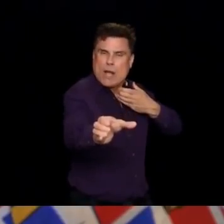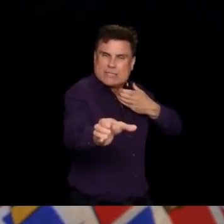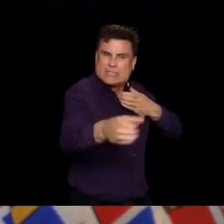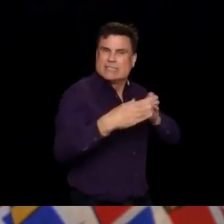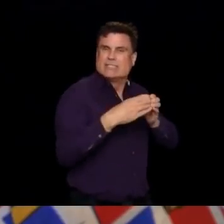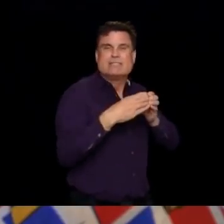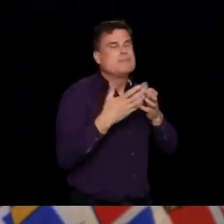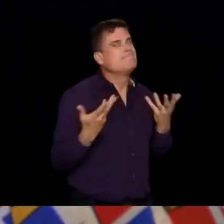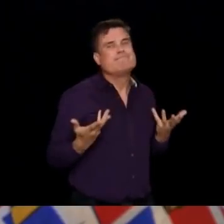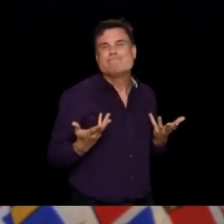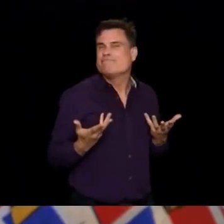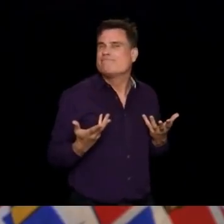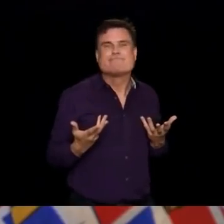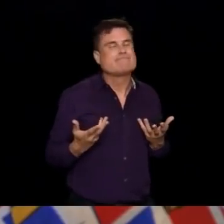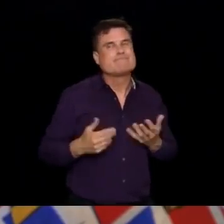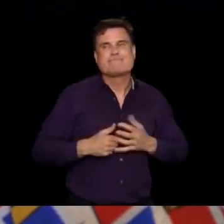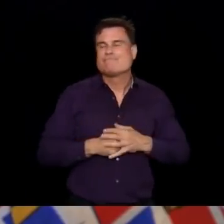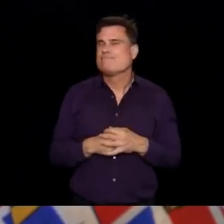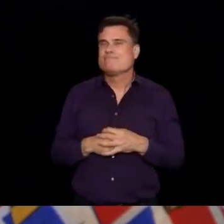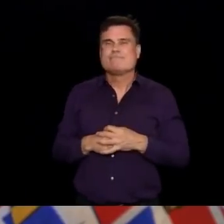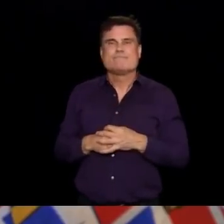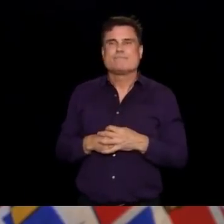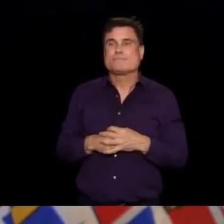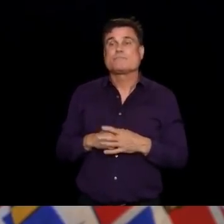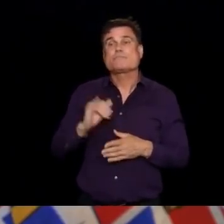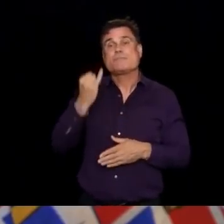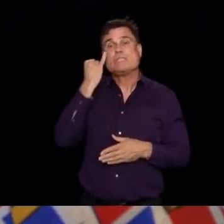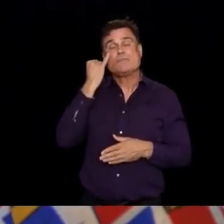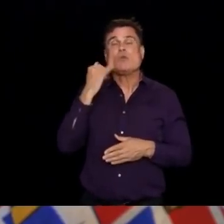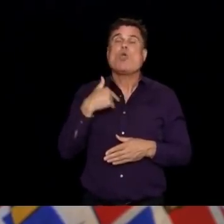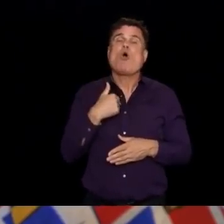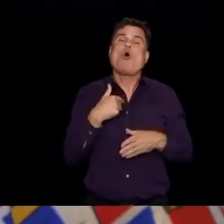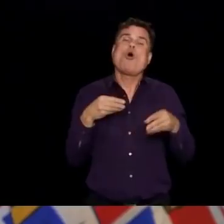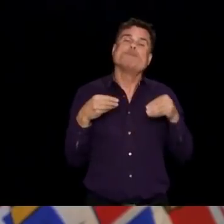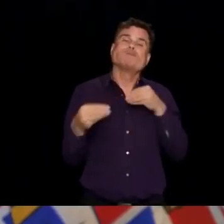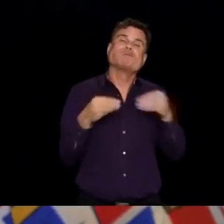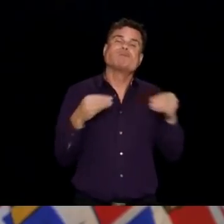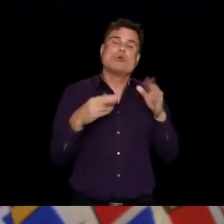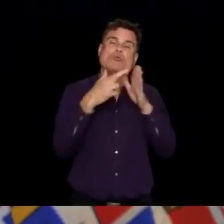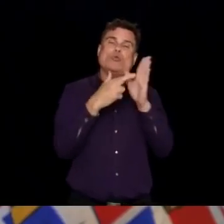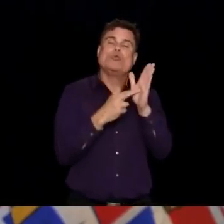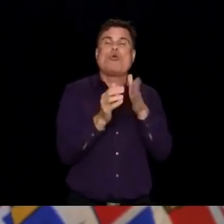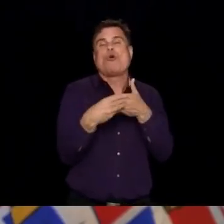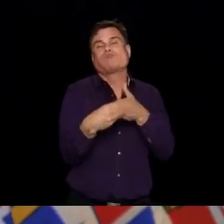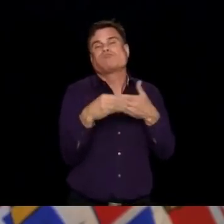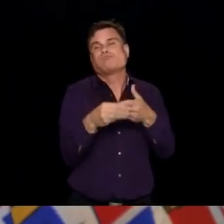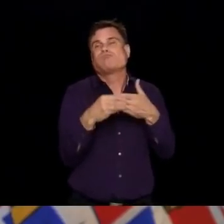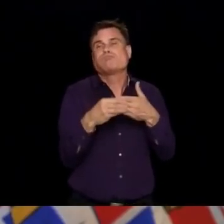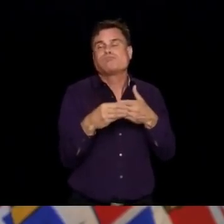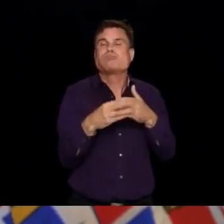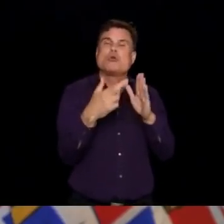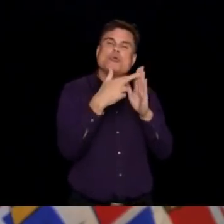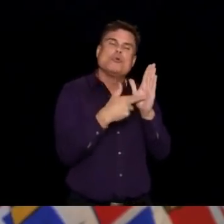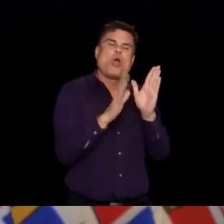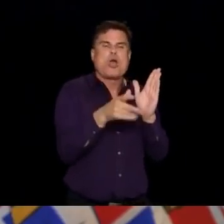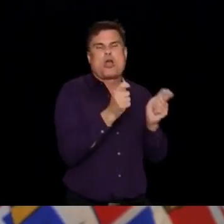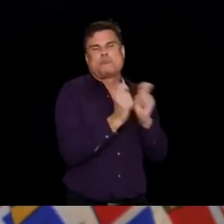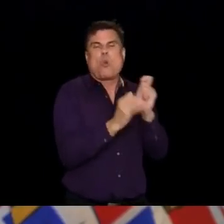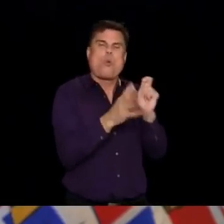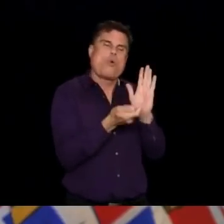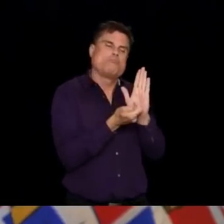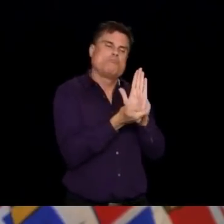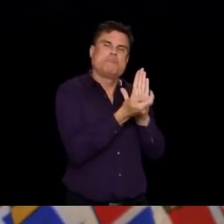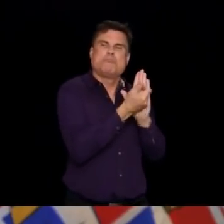restrictions needs to be accompanied by ensuring that people know the restrictions that they need to follow once they're here, including